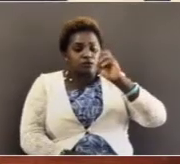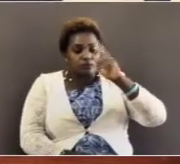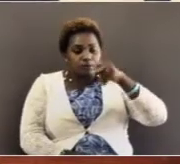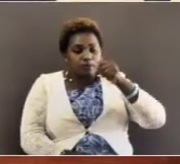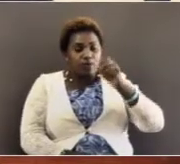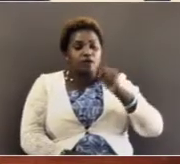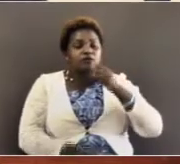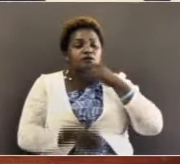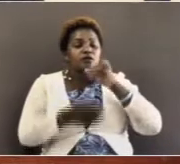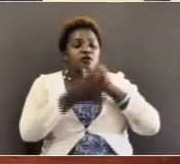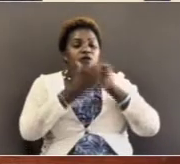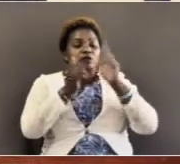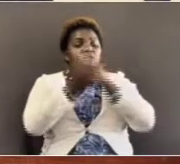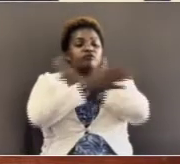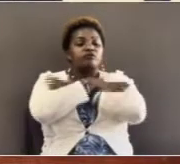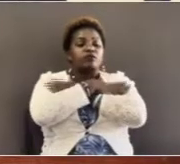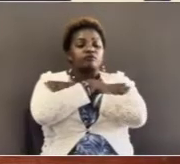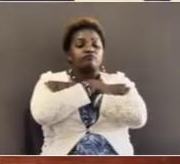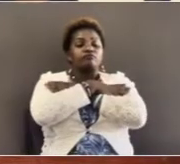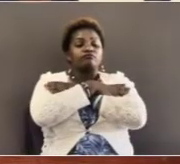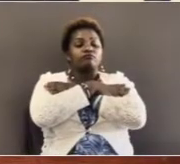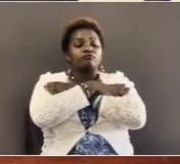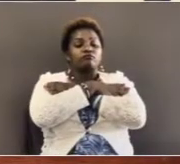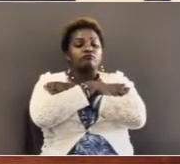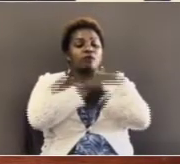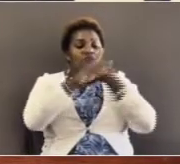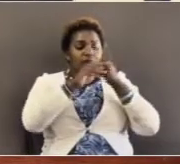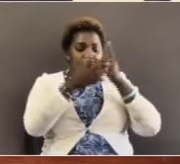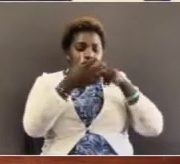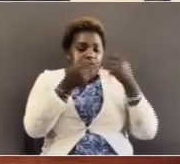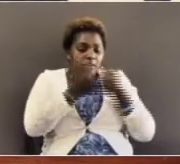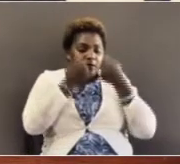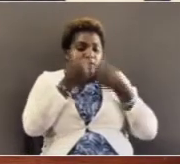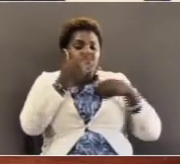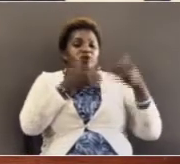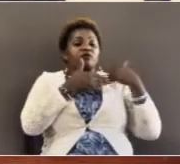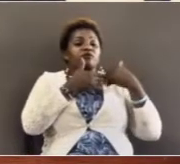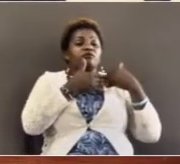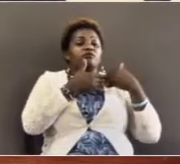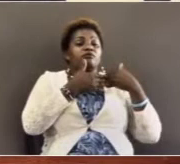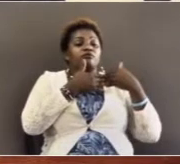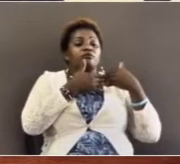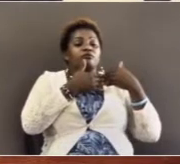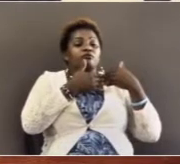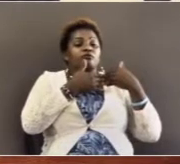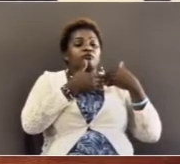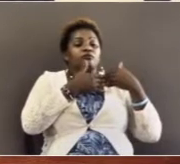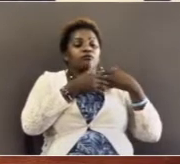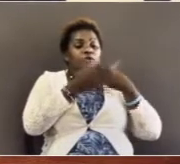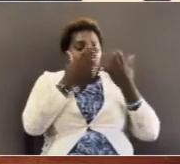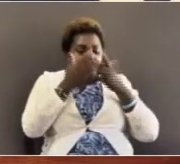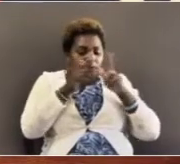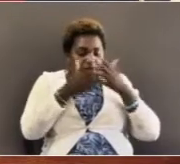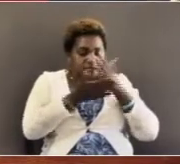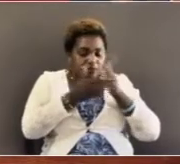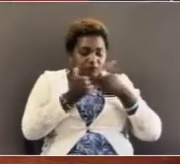his friend by what had happened maybe some